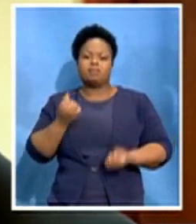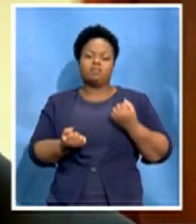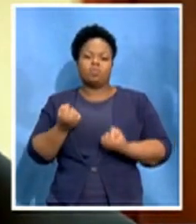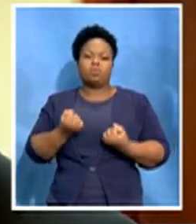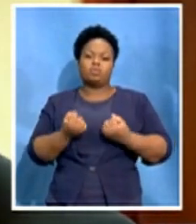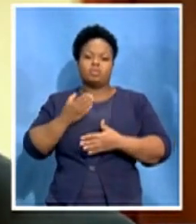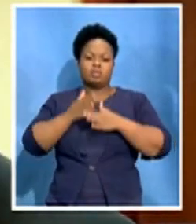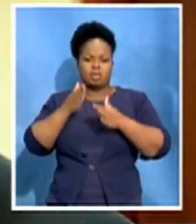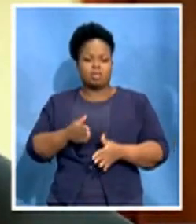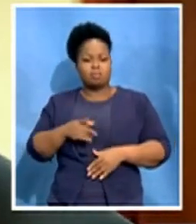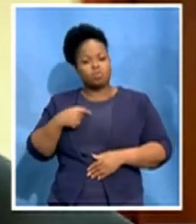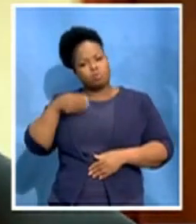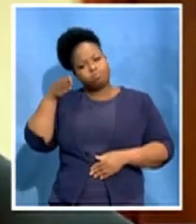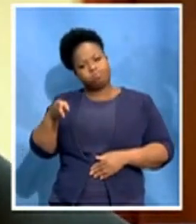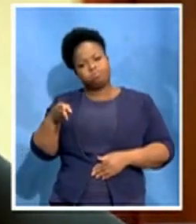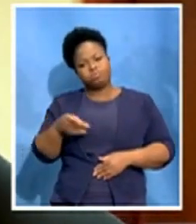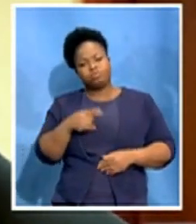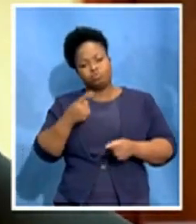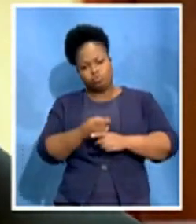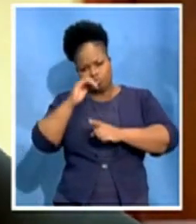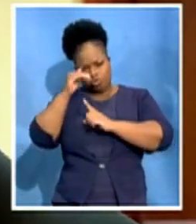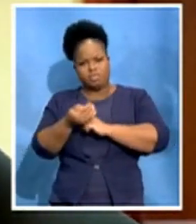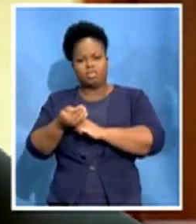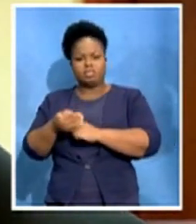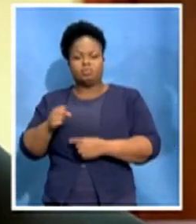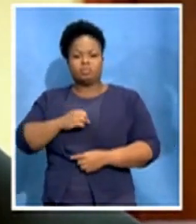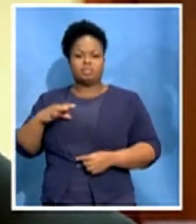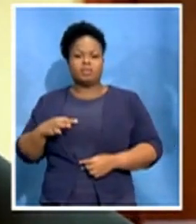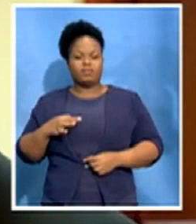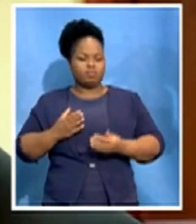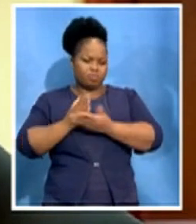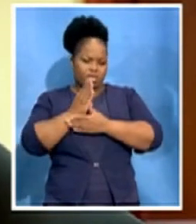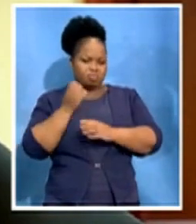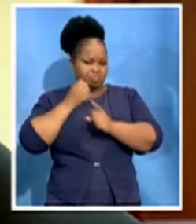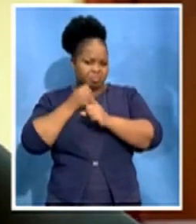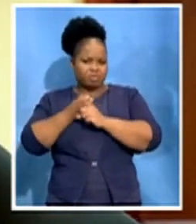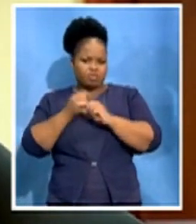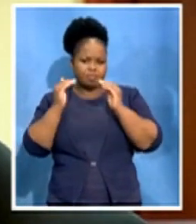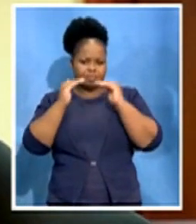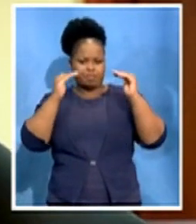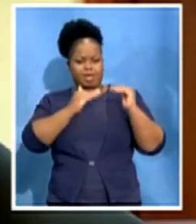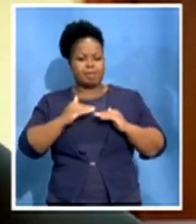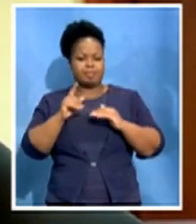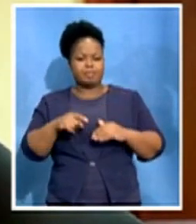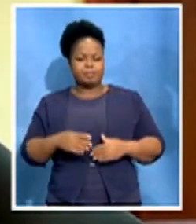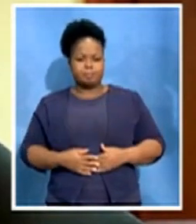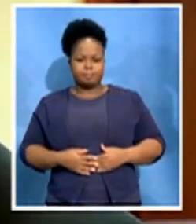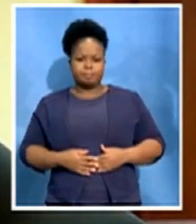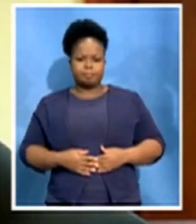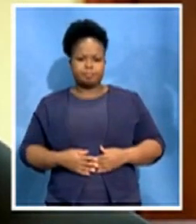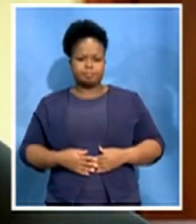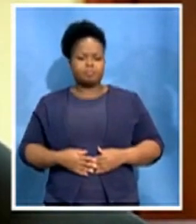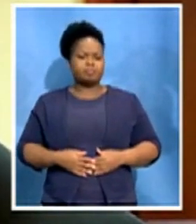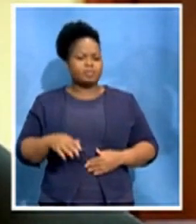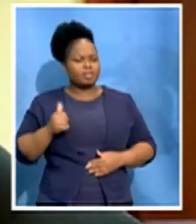protect employees' rights and fight for fairness and justice. So what does this mean for the 400 workers